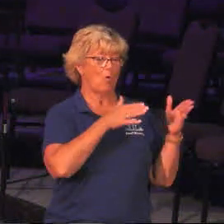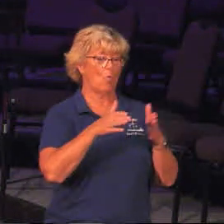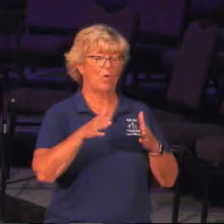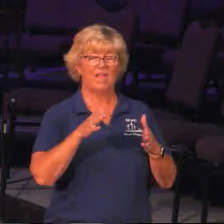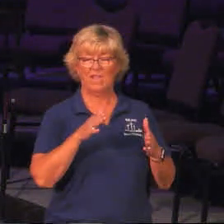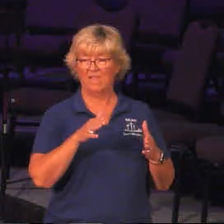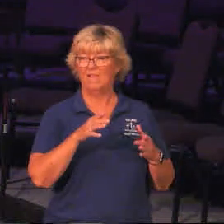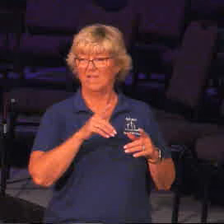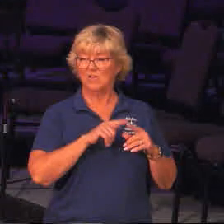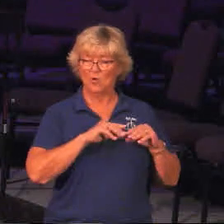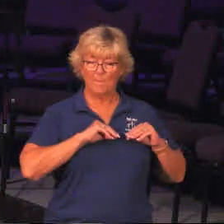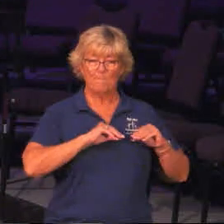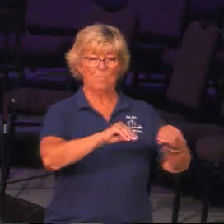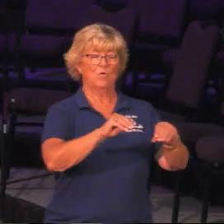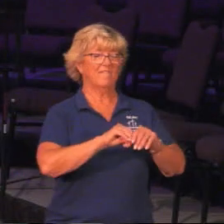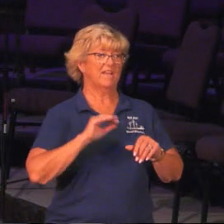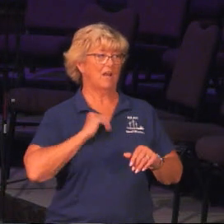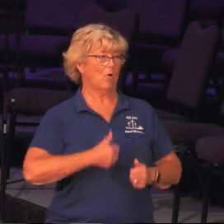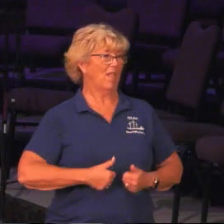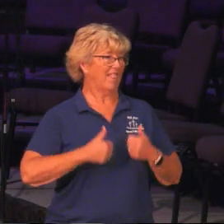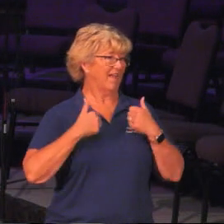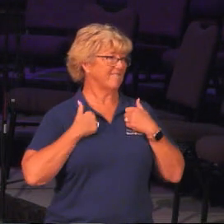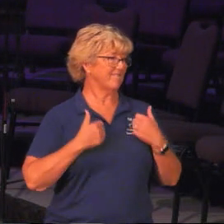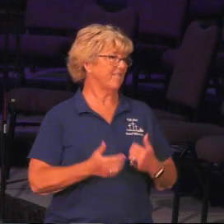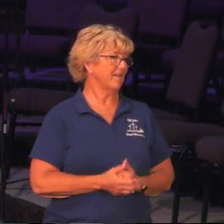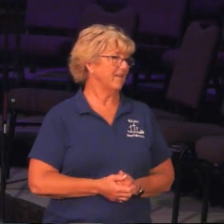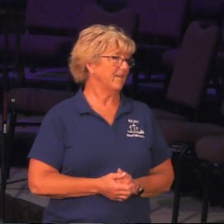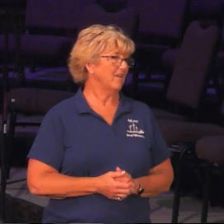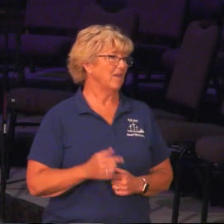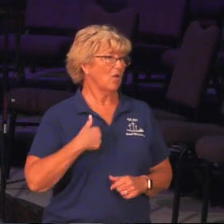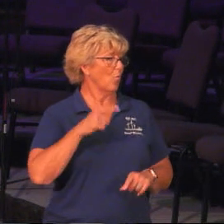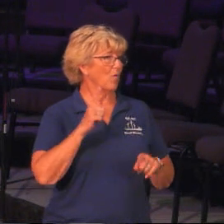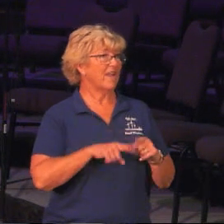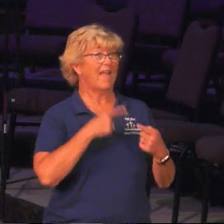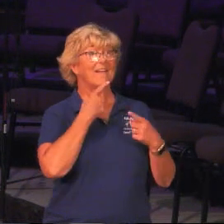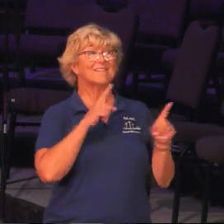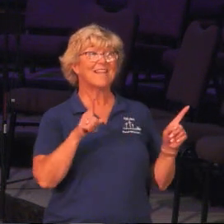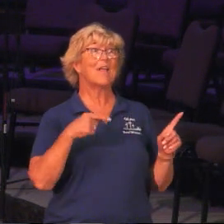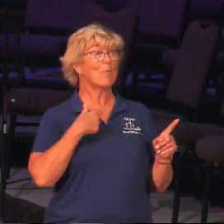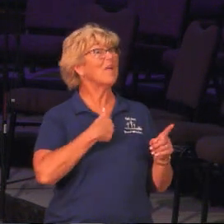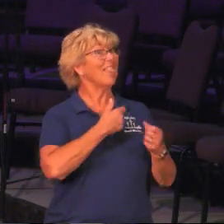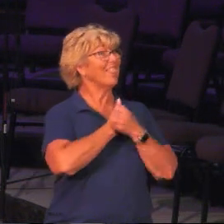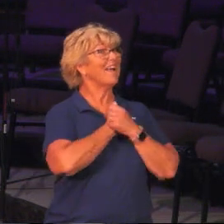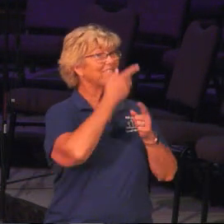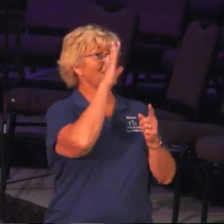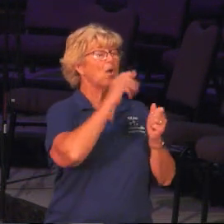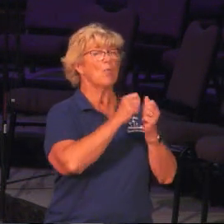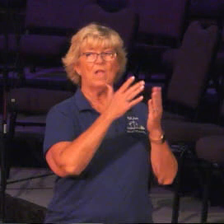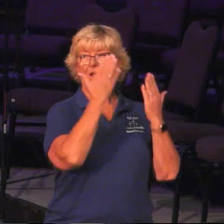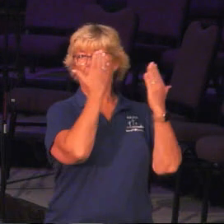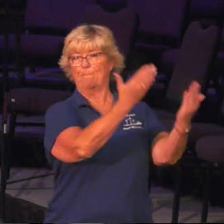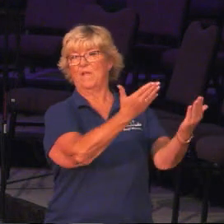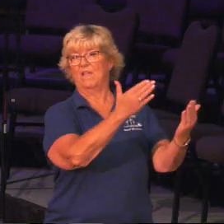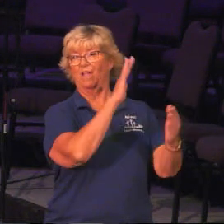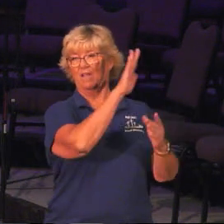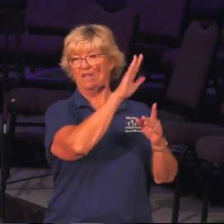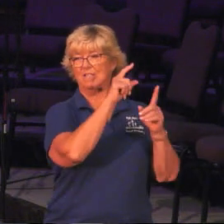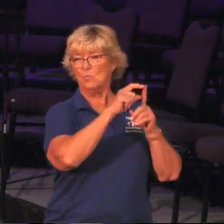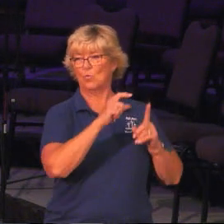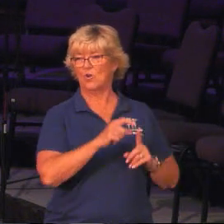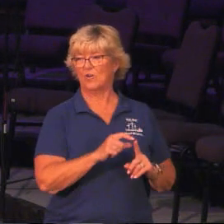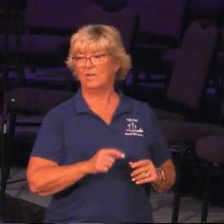operating to move into our lives. We can't claim to love God without obeying Him and His Word.